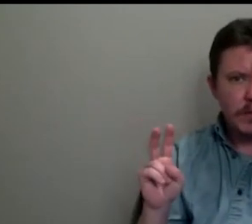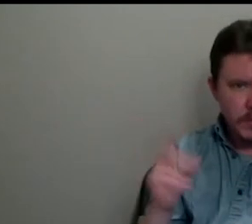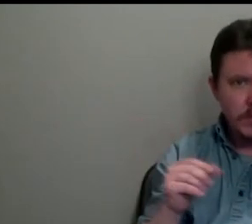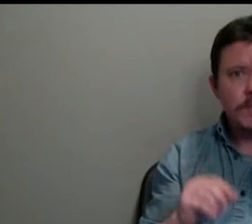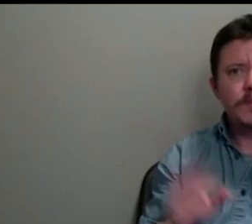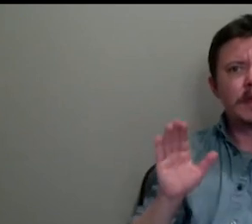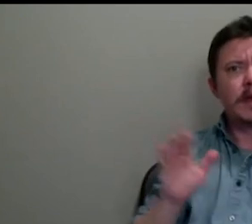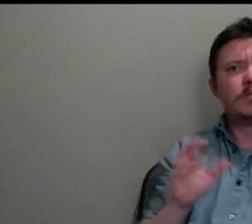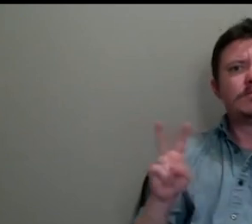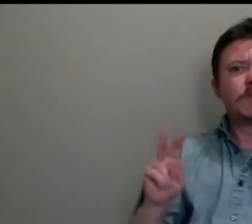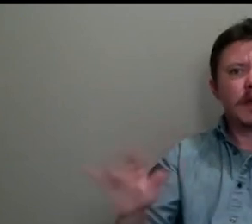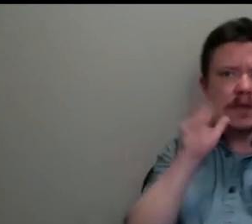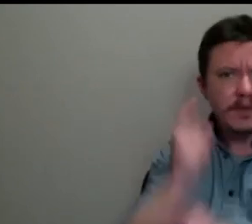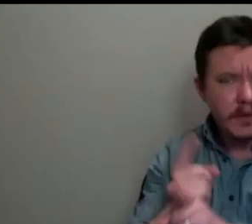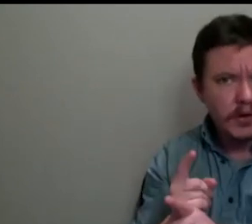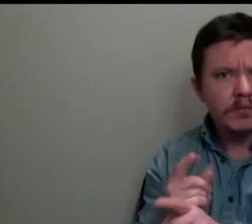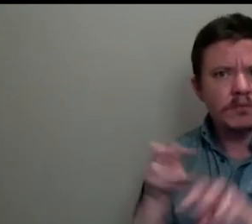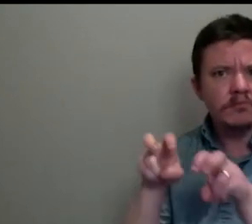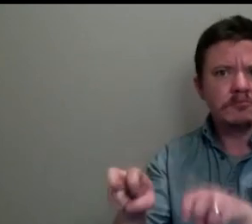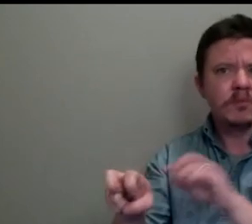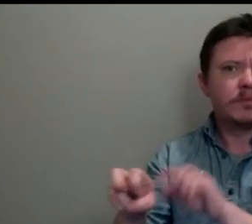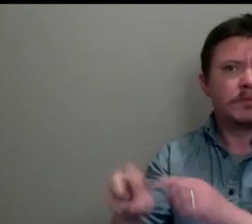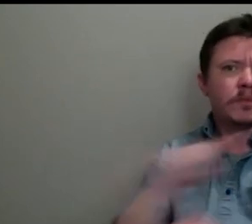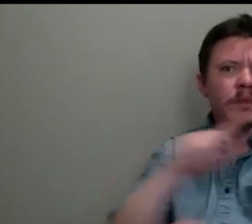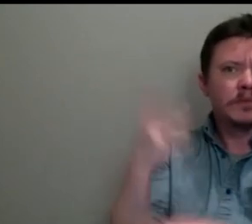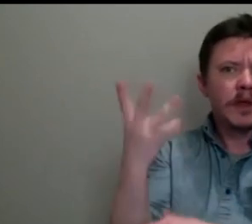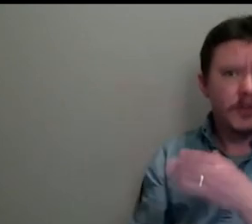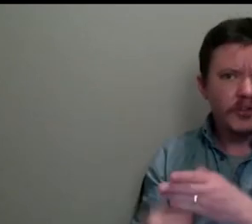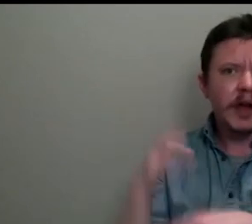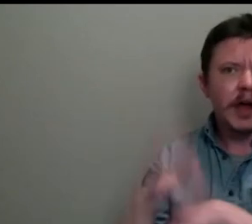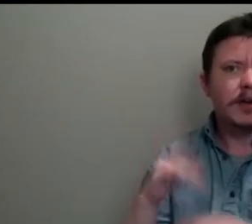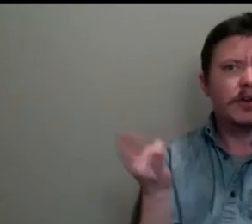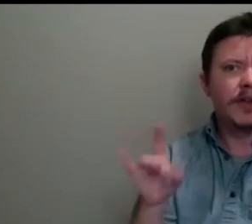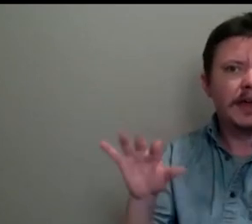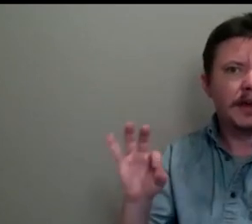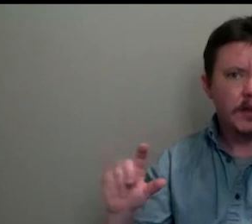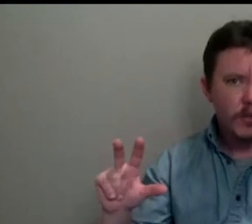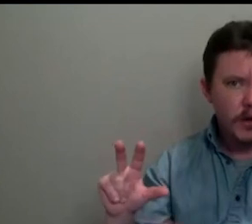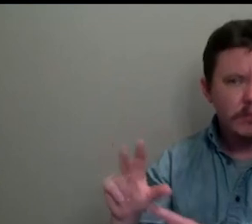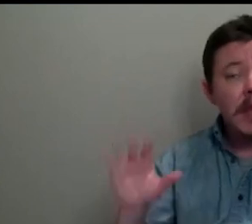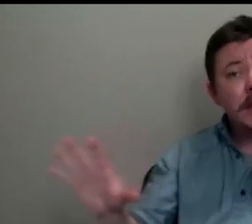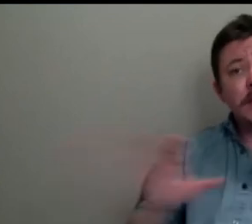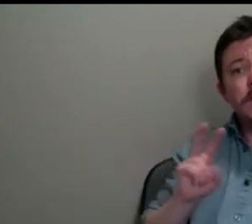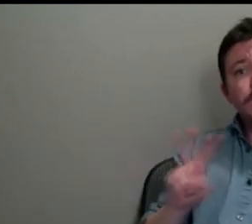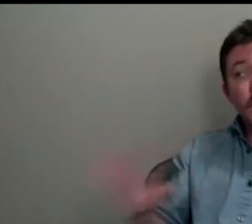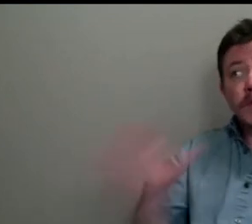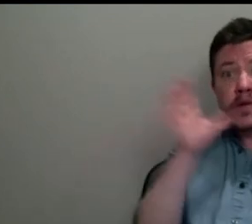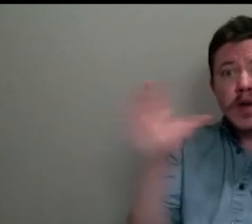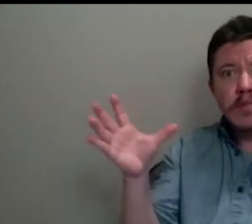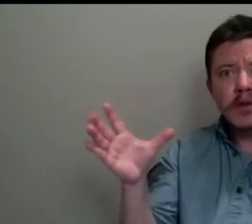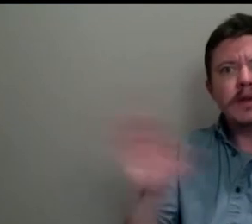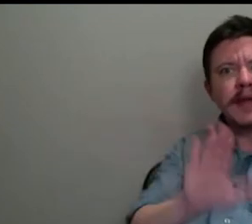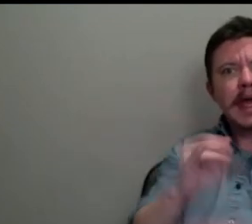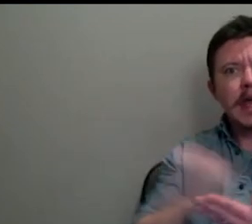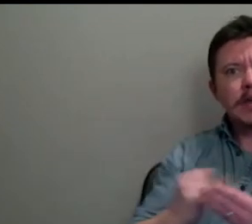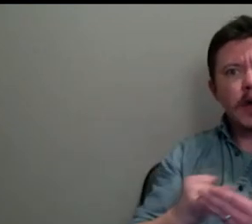his sister, and until she died in in early 1893, his grandmother, as, you know, viewers of his work, as